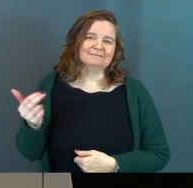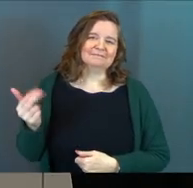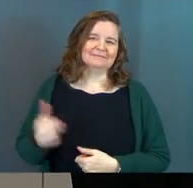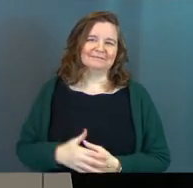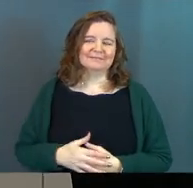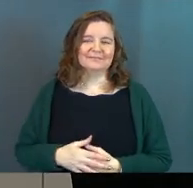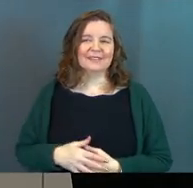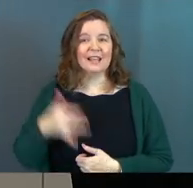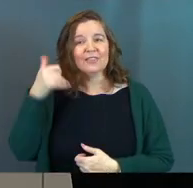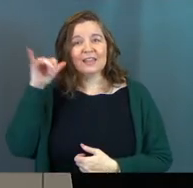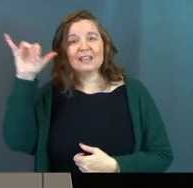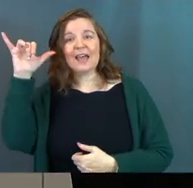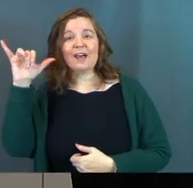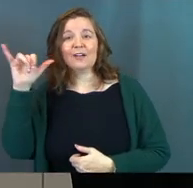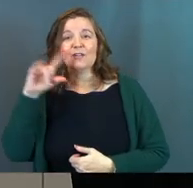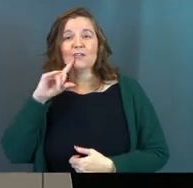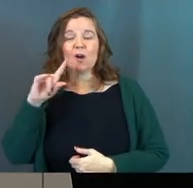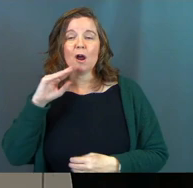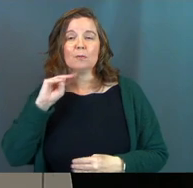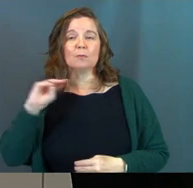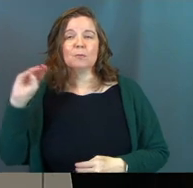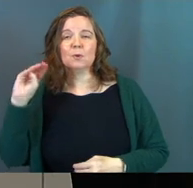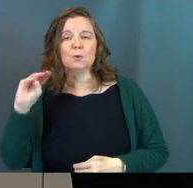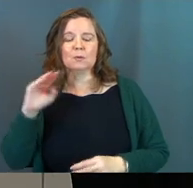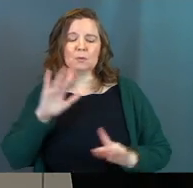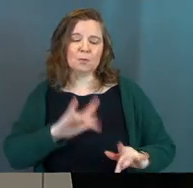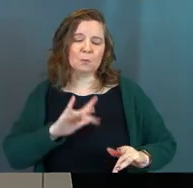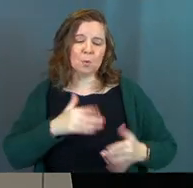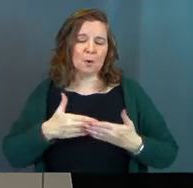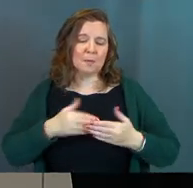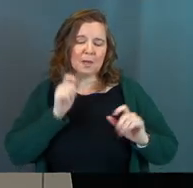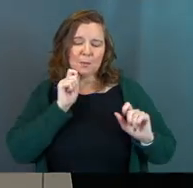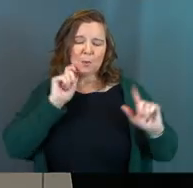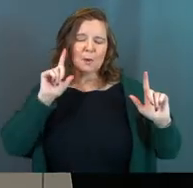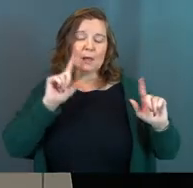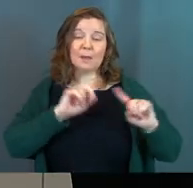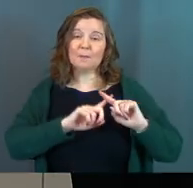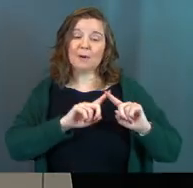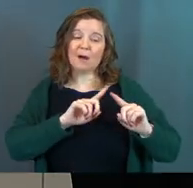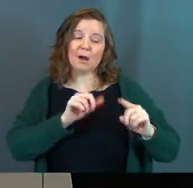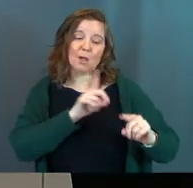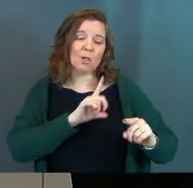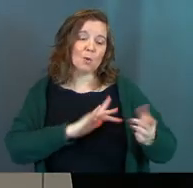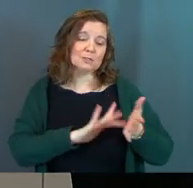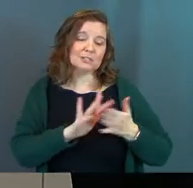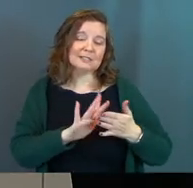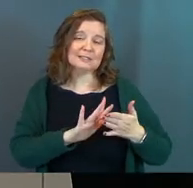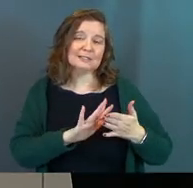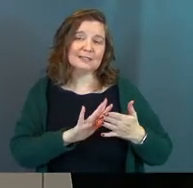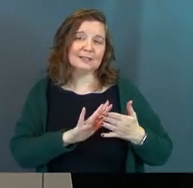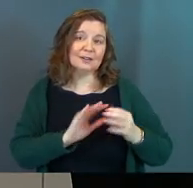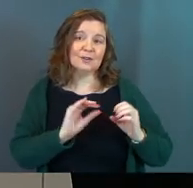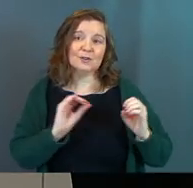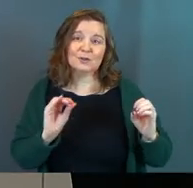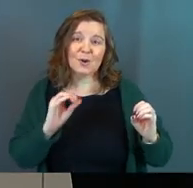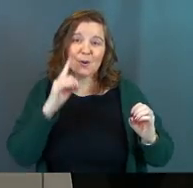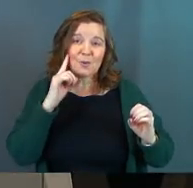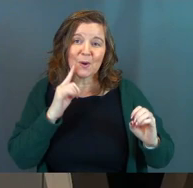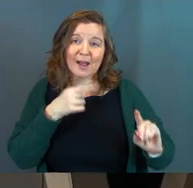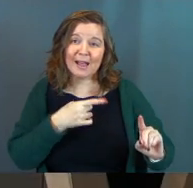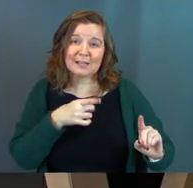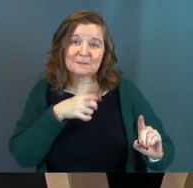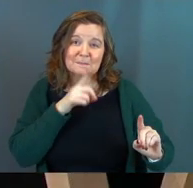The cattle are lowing, the poor baby wakes, but little Lord Jesus, no